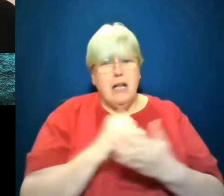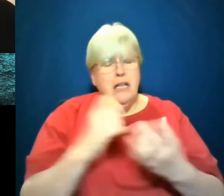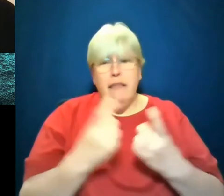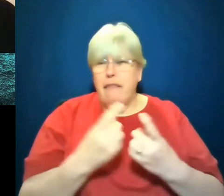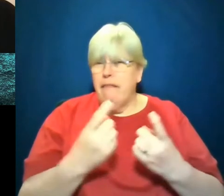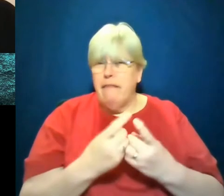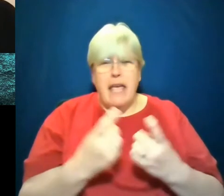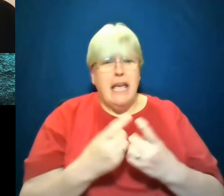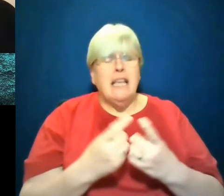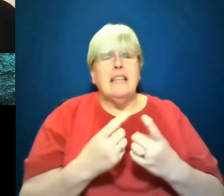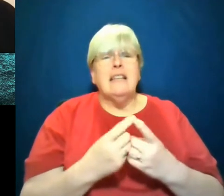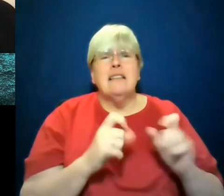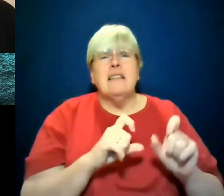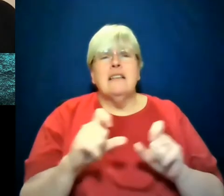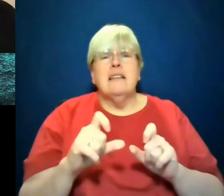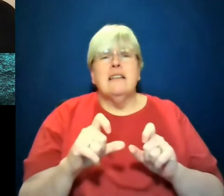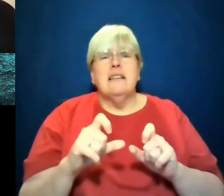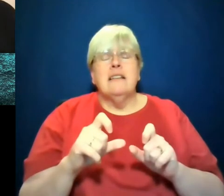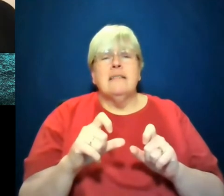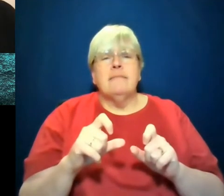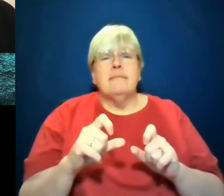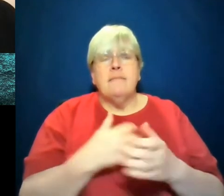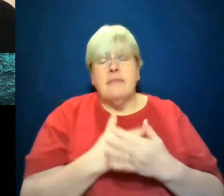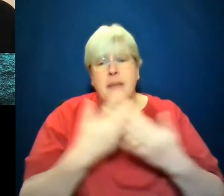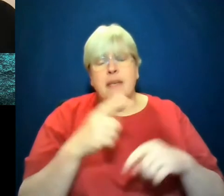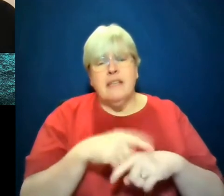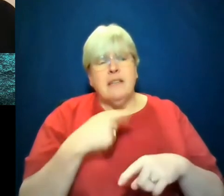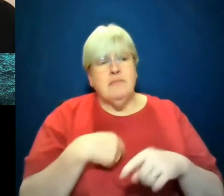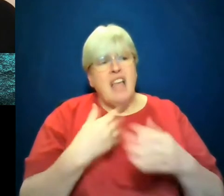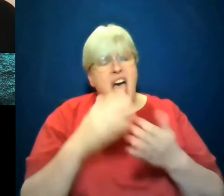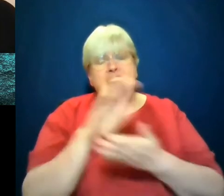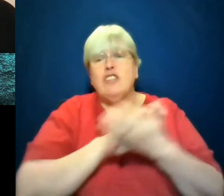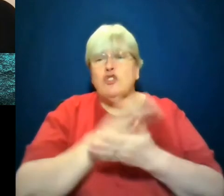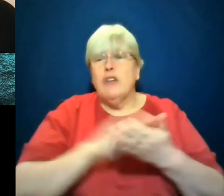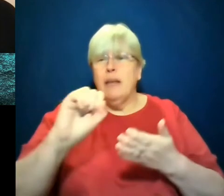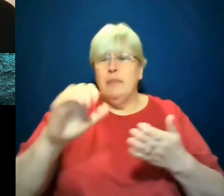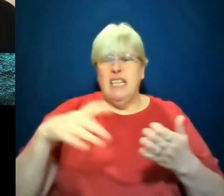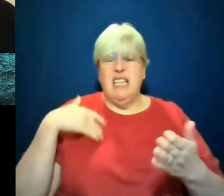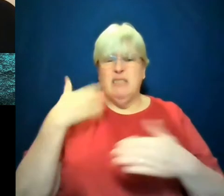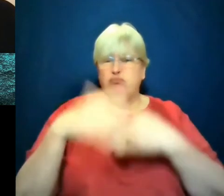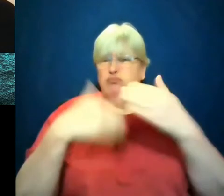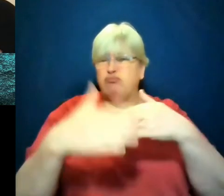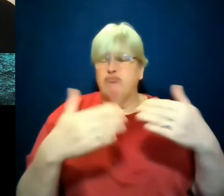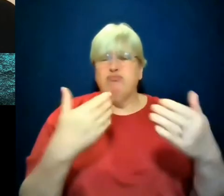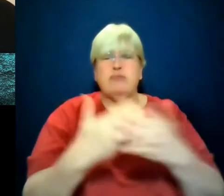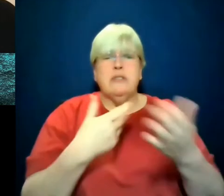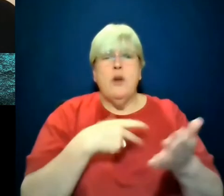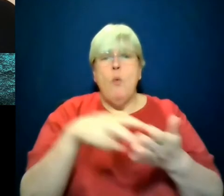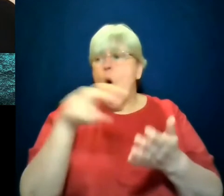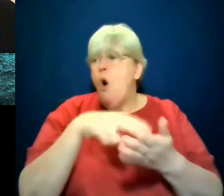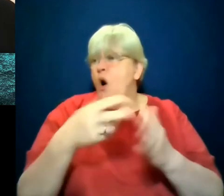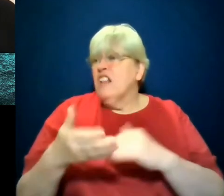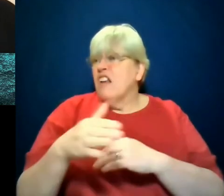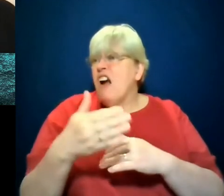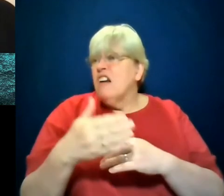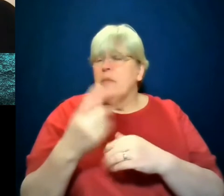I've many times described his rise as like turning over a rock in the garden and there's like snakes that have been there